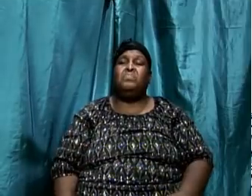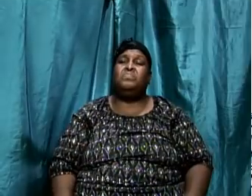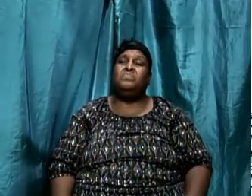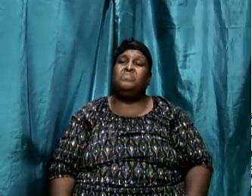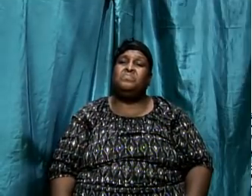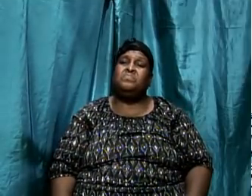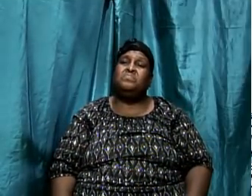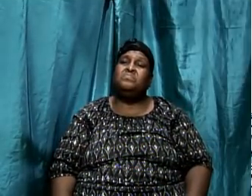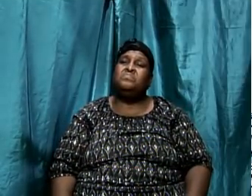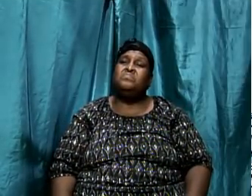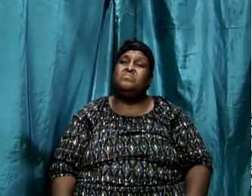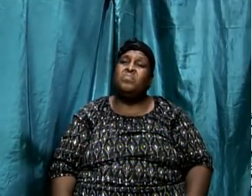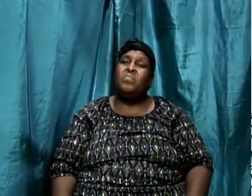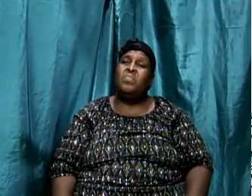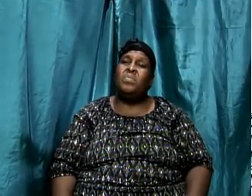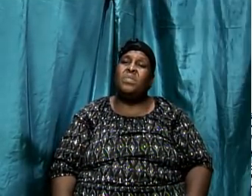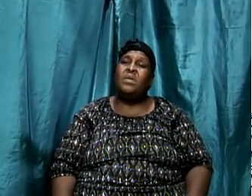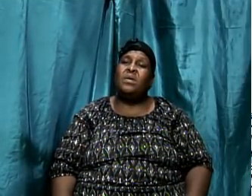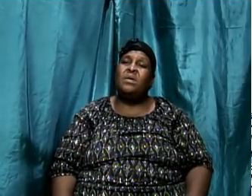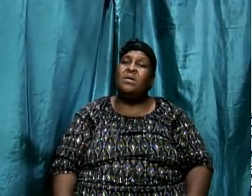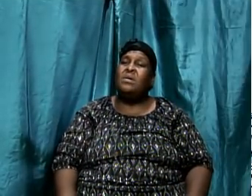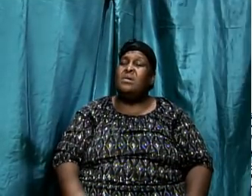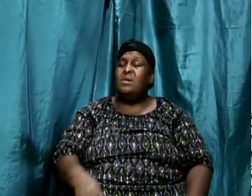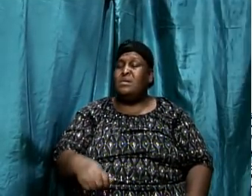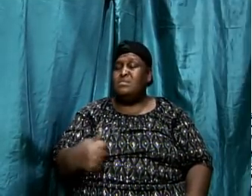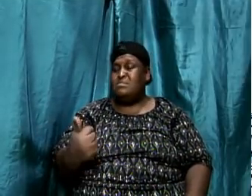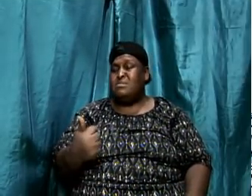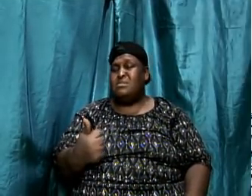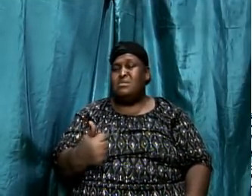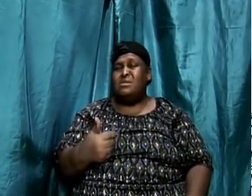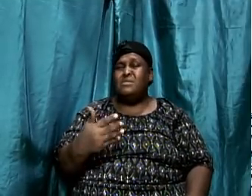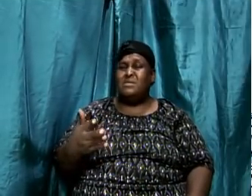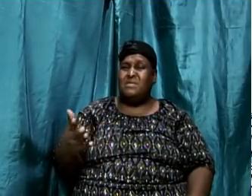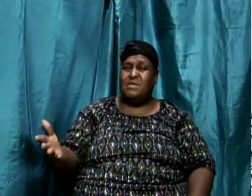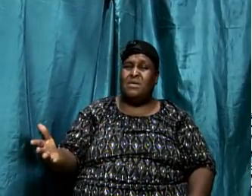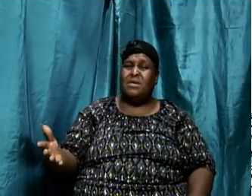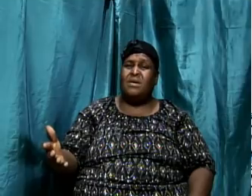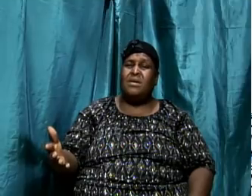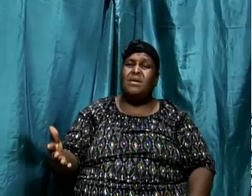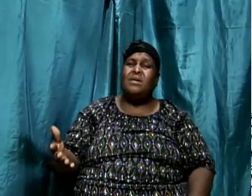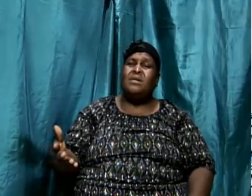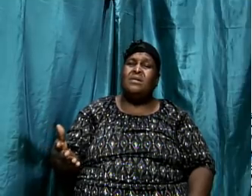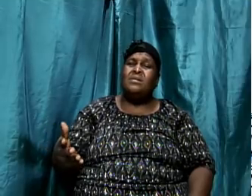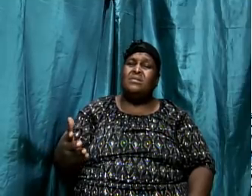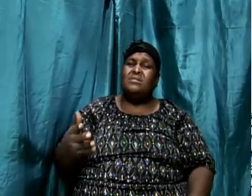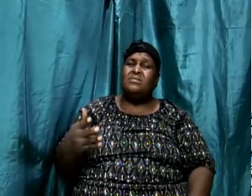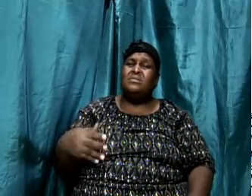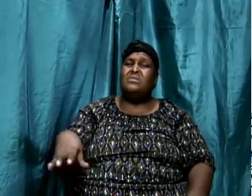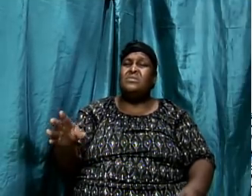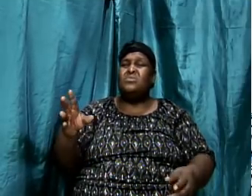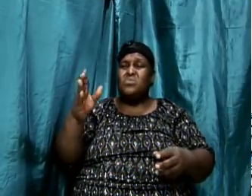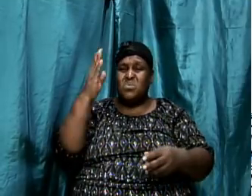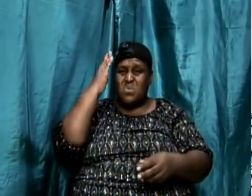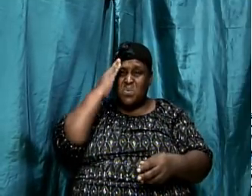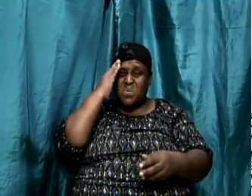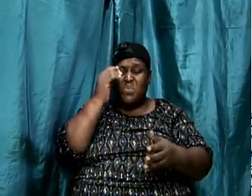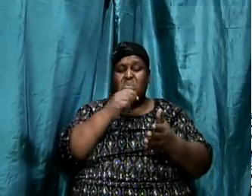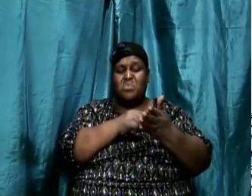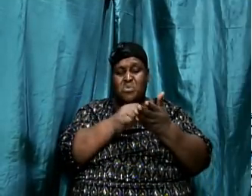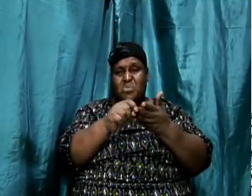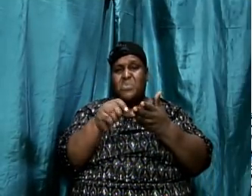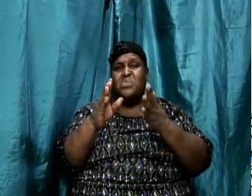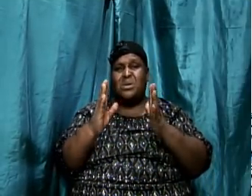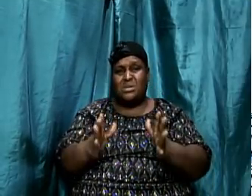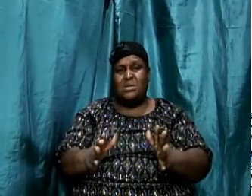Another thing apart from the fact that we need to become acquainted with the writer, we need to ensure